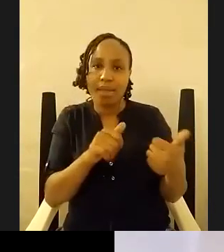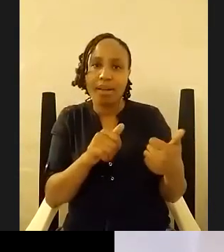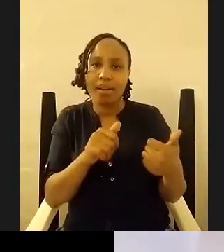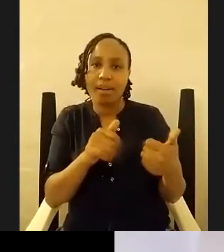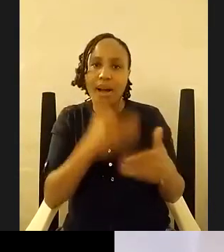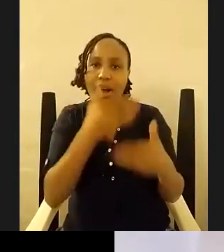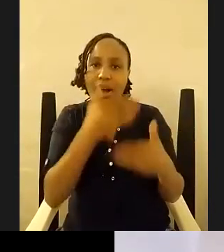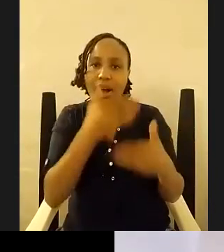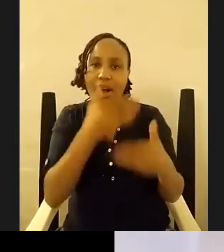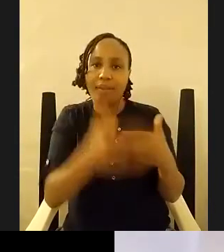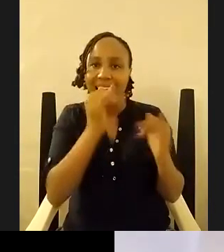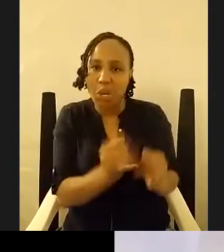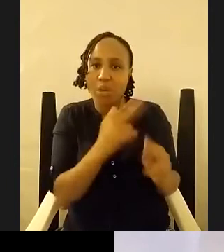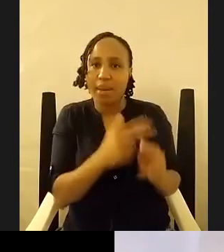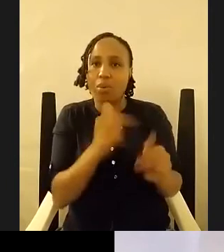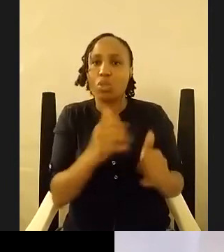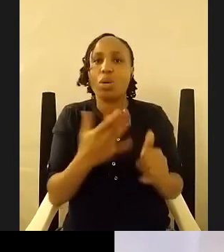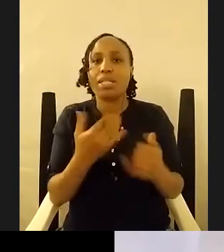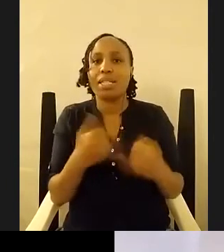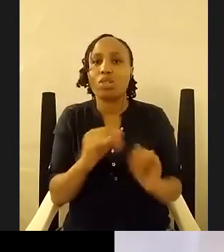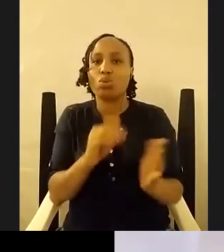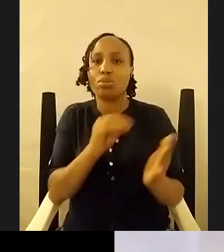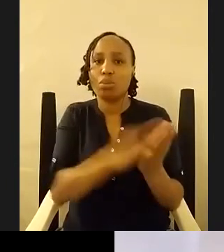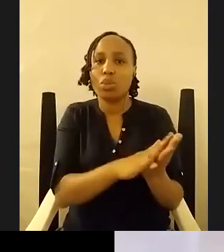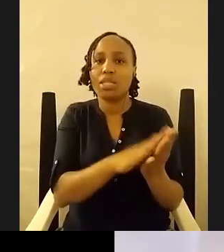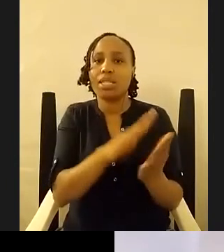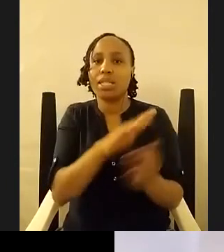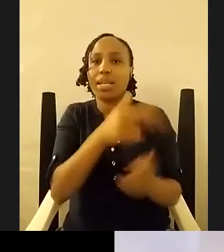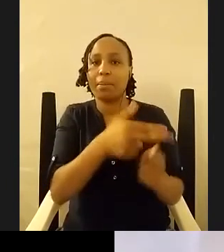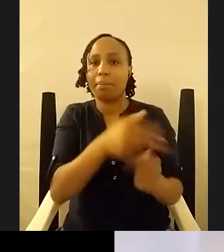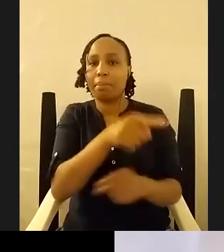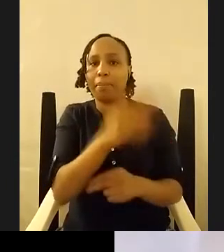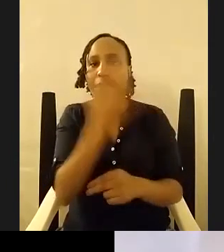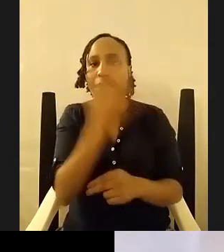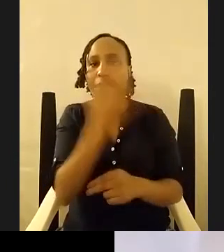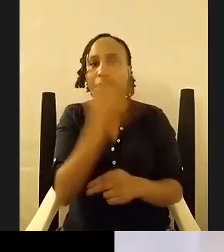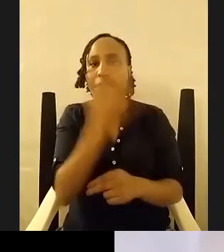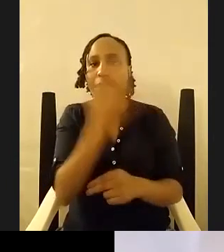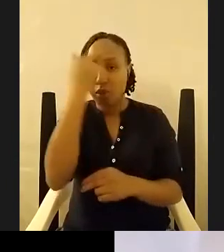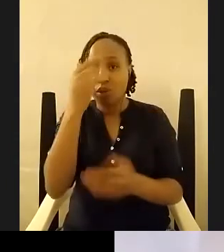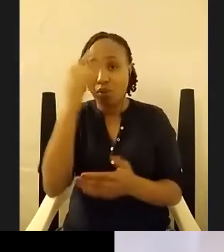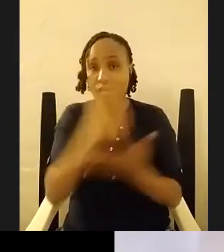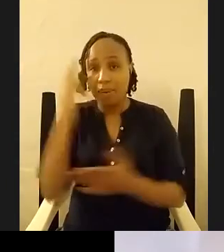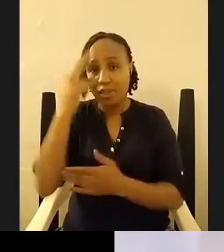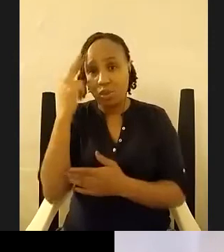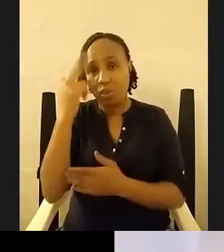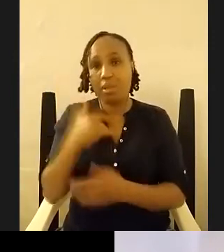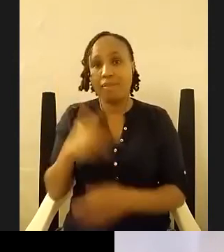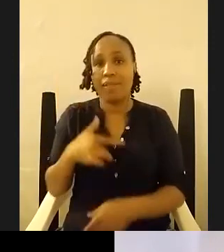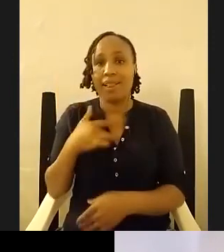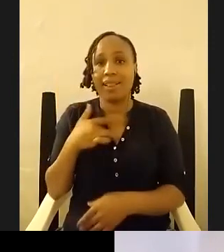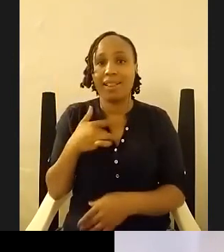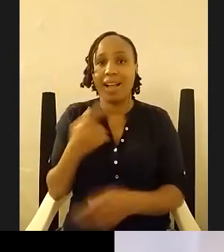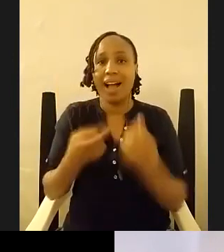impose upon the place uh because for some reason now in my life i feel like i'm i come from duke but not necessarily from